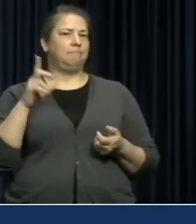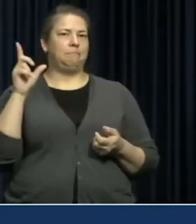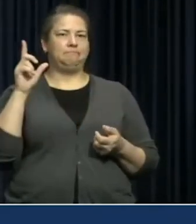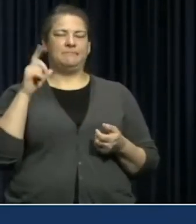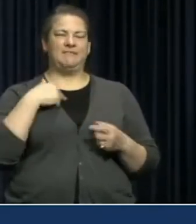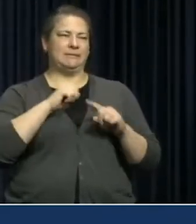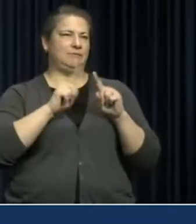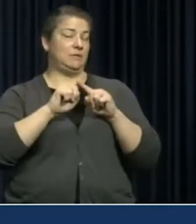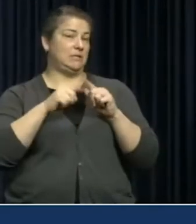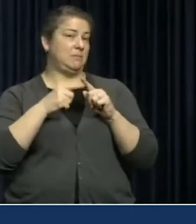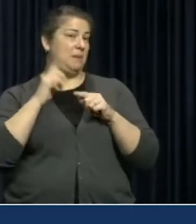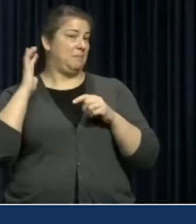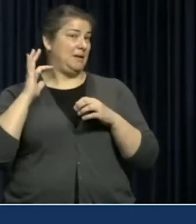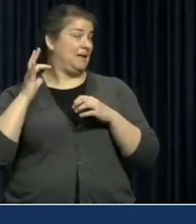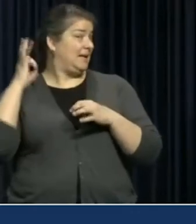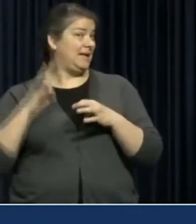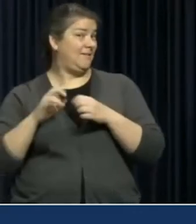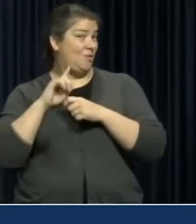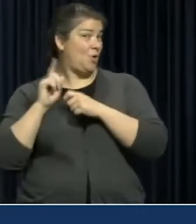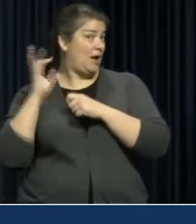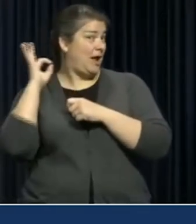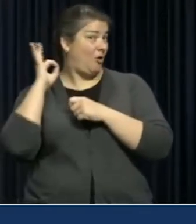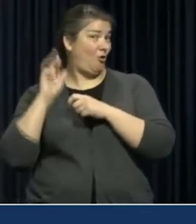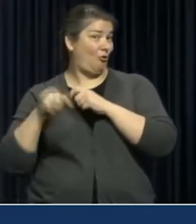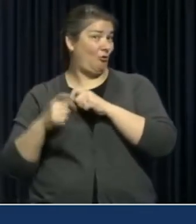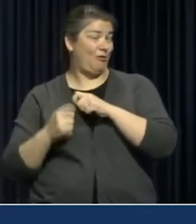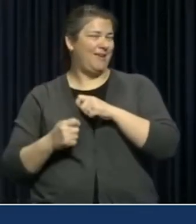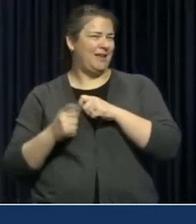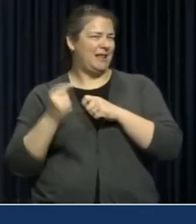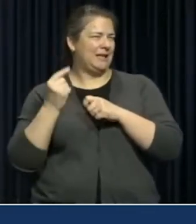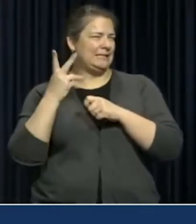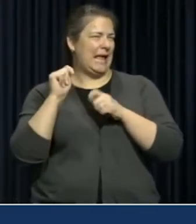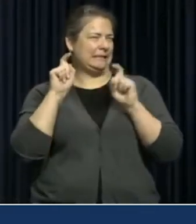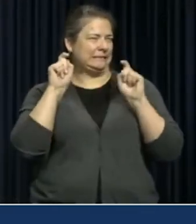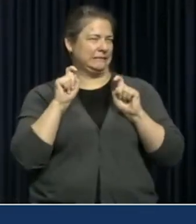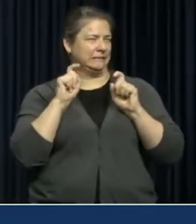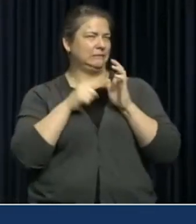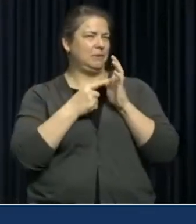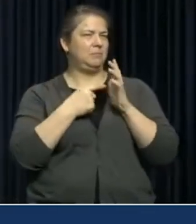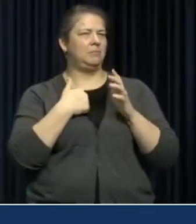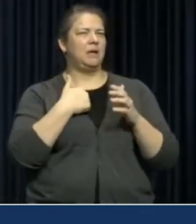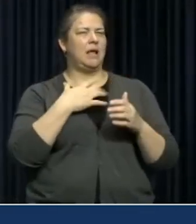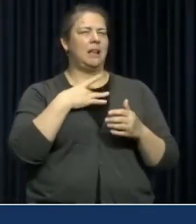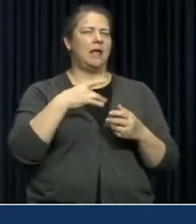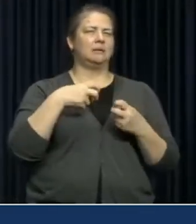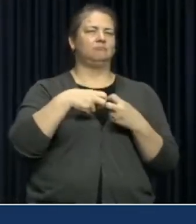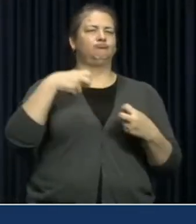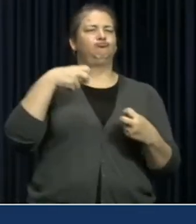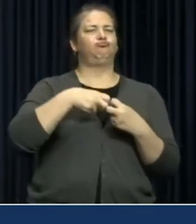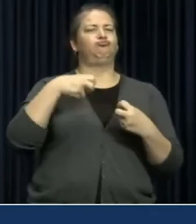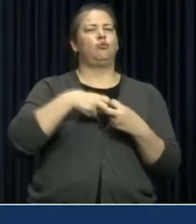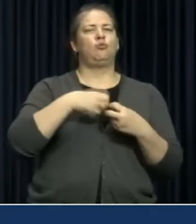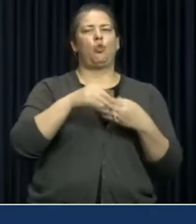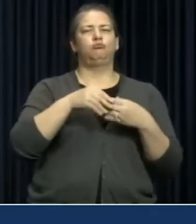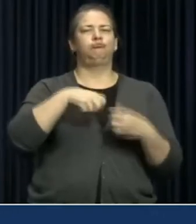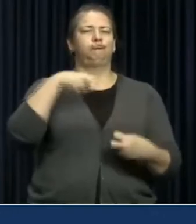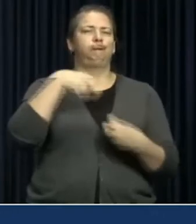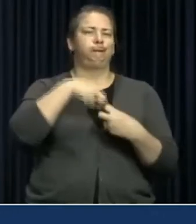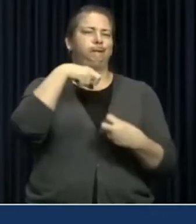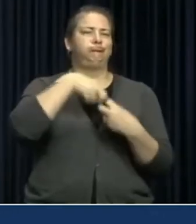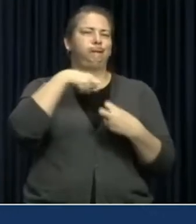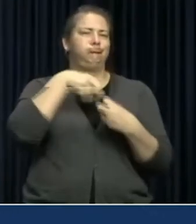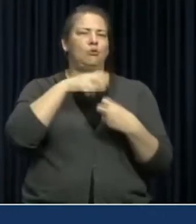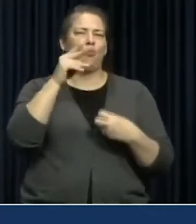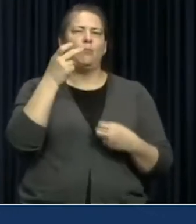Sometimes the hair bands are a little tight around your ears. I like the rubber bands. Well, well used rubber bands work